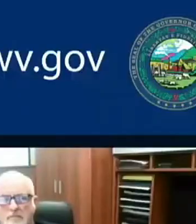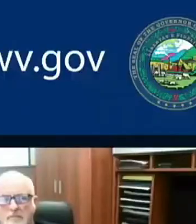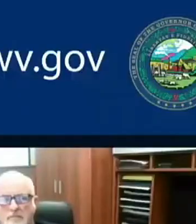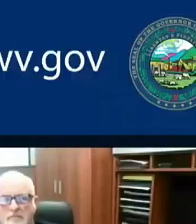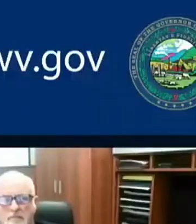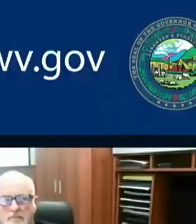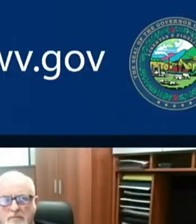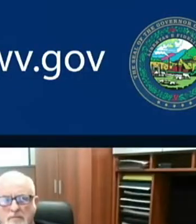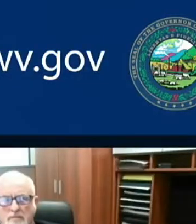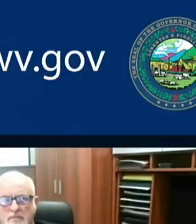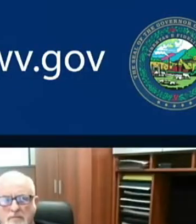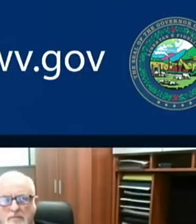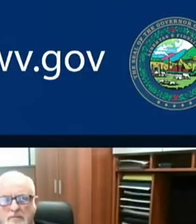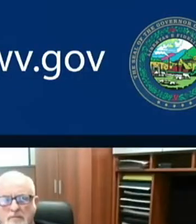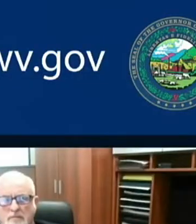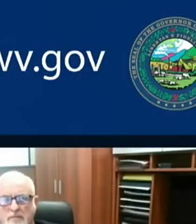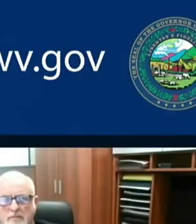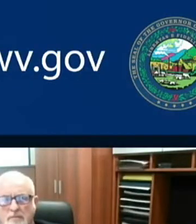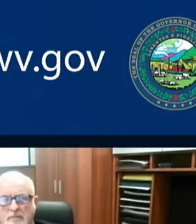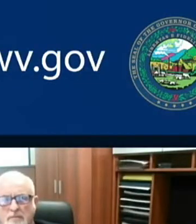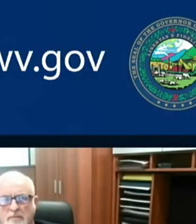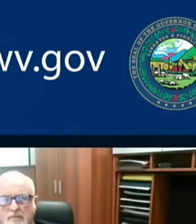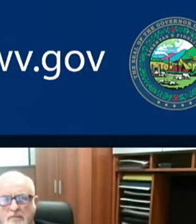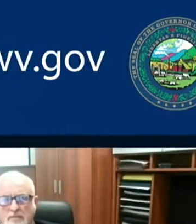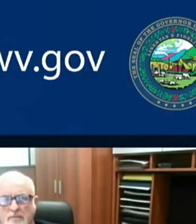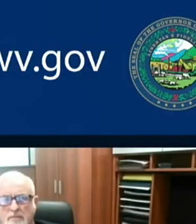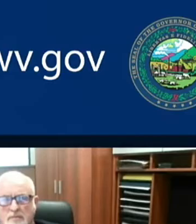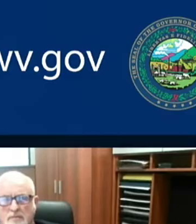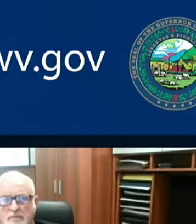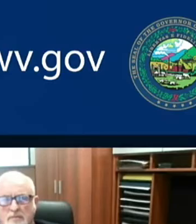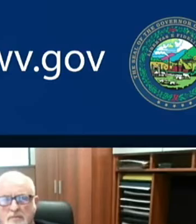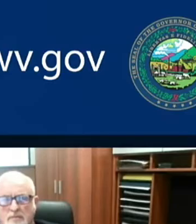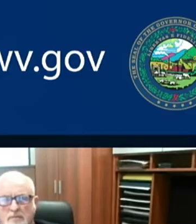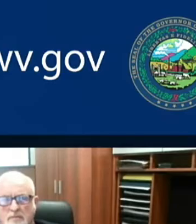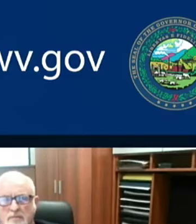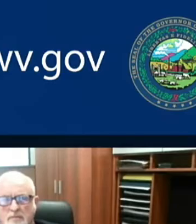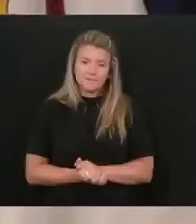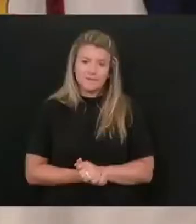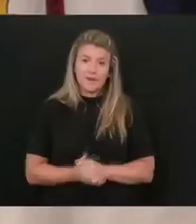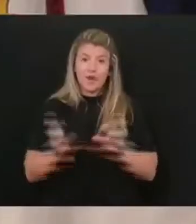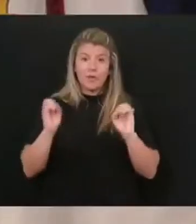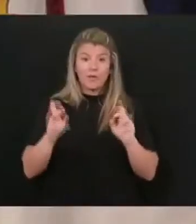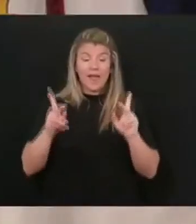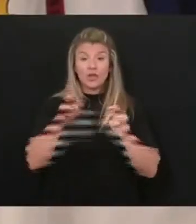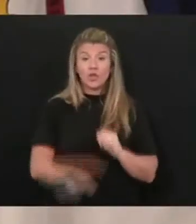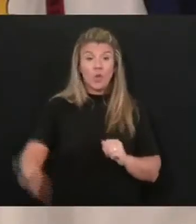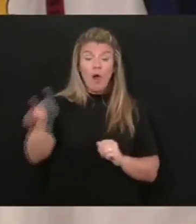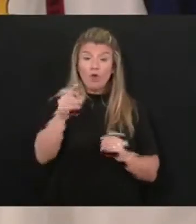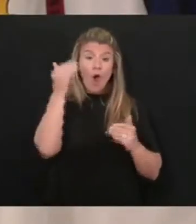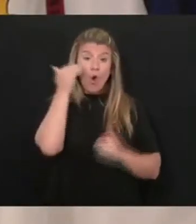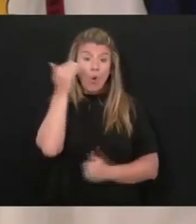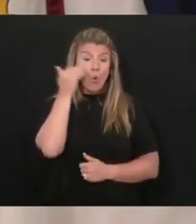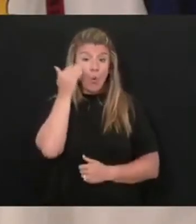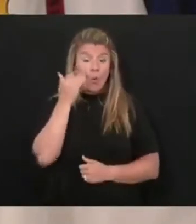everybody. I mean, everybody would know, you know, from my standpoint, I always try to –